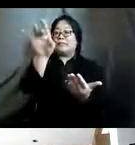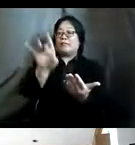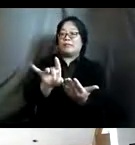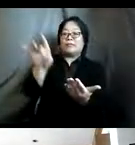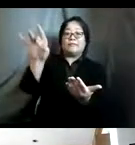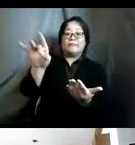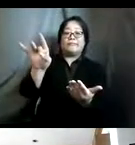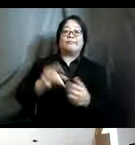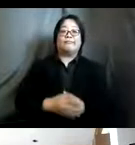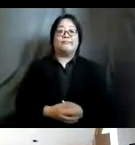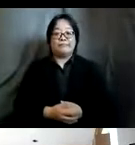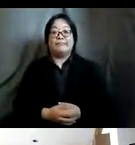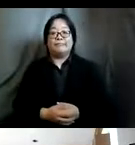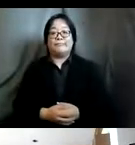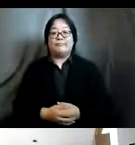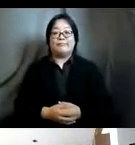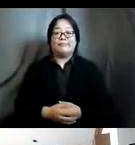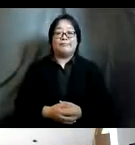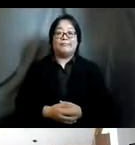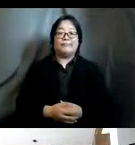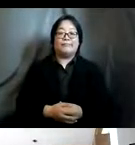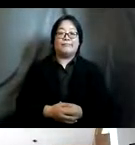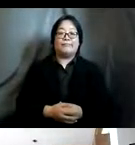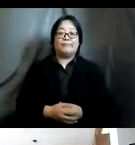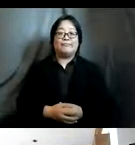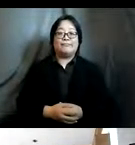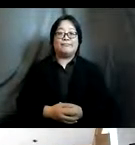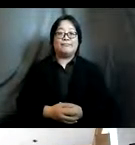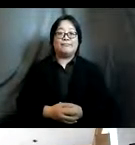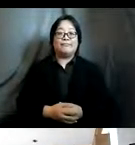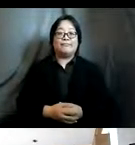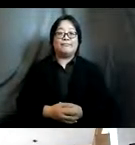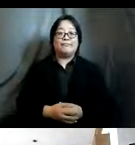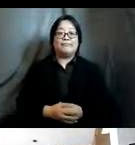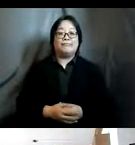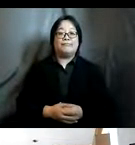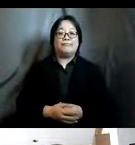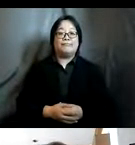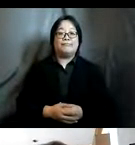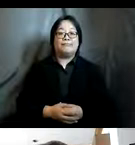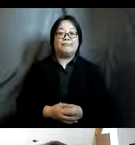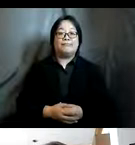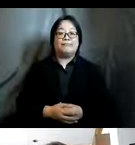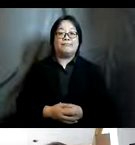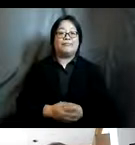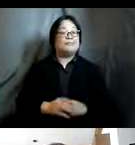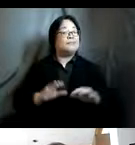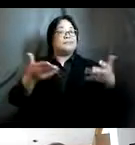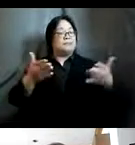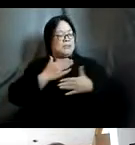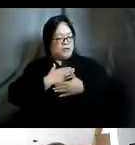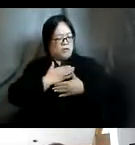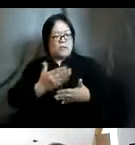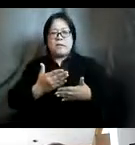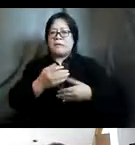the action coalition's leadership structures and what will be a commitment maker what